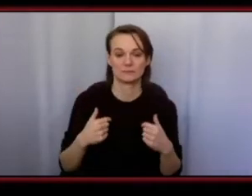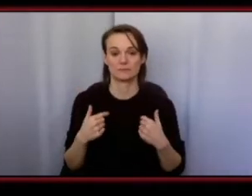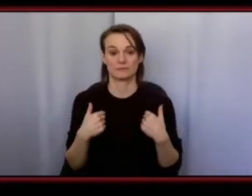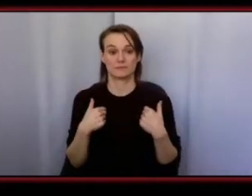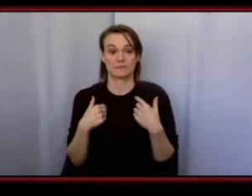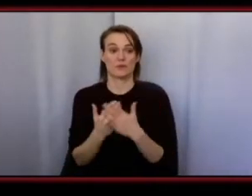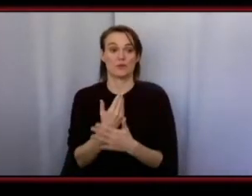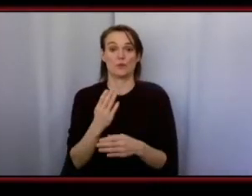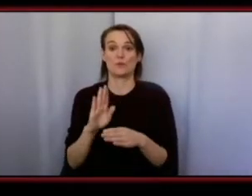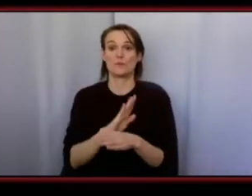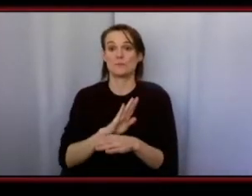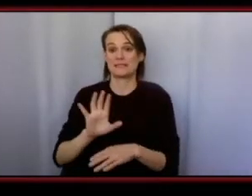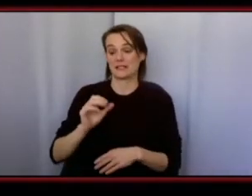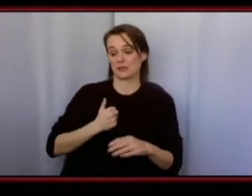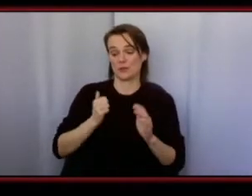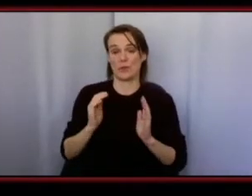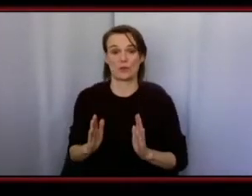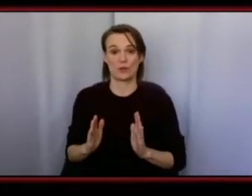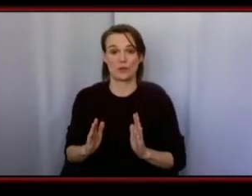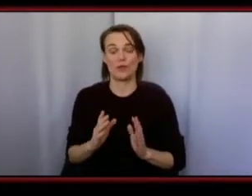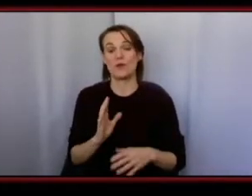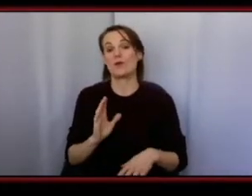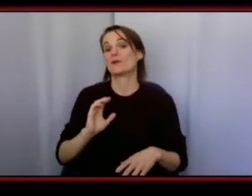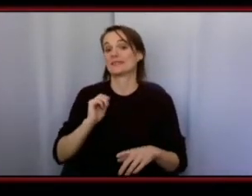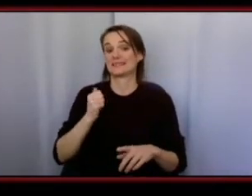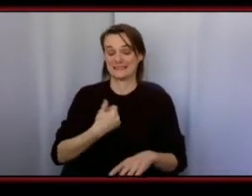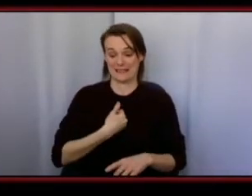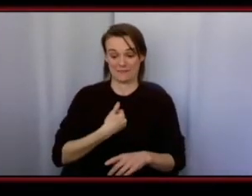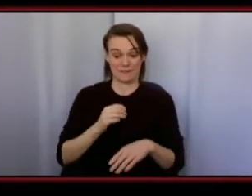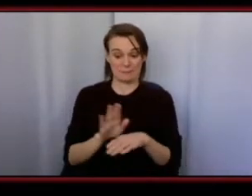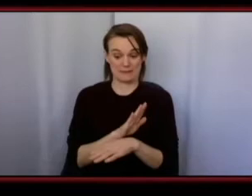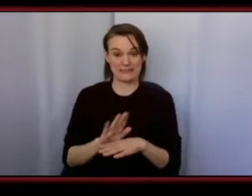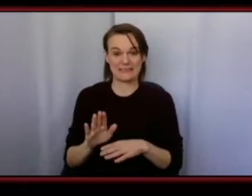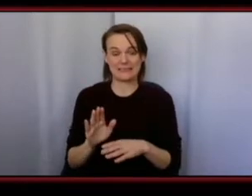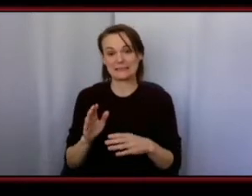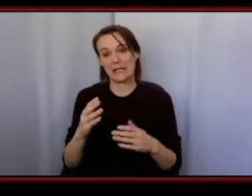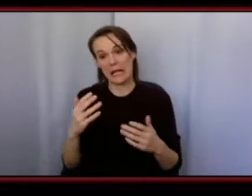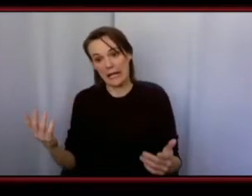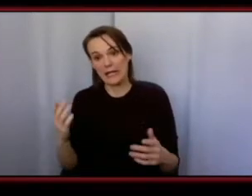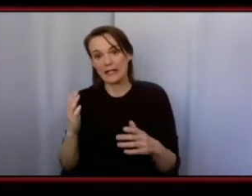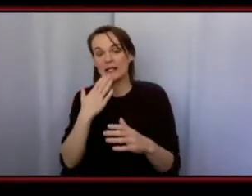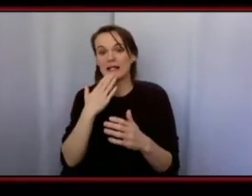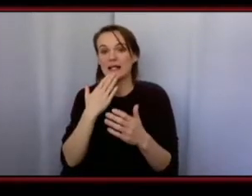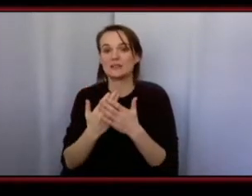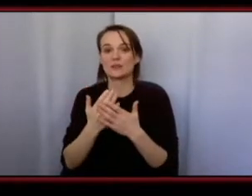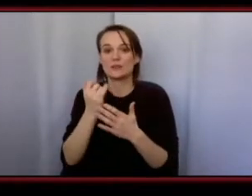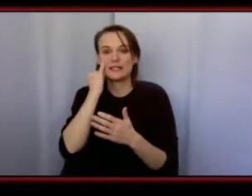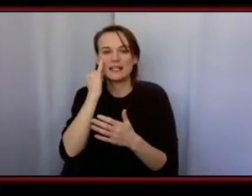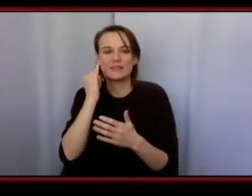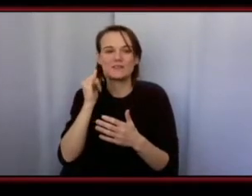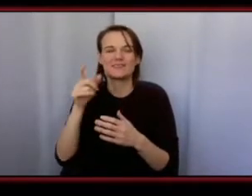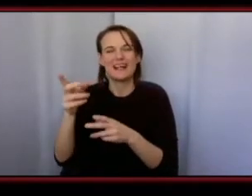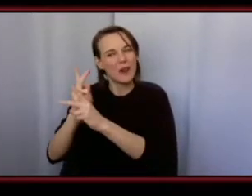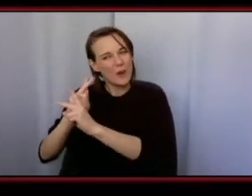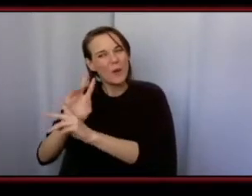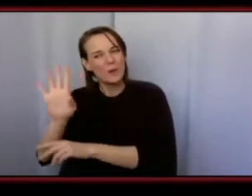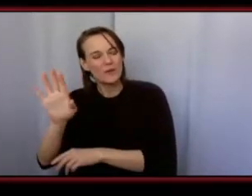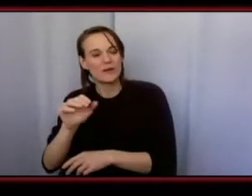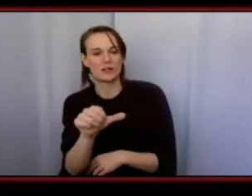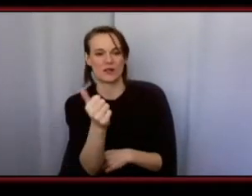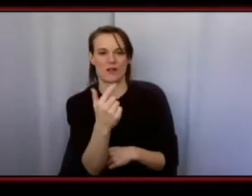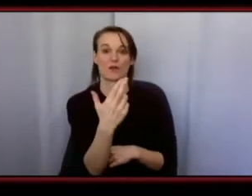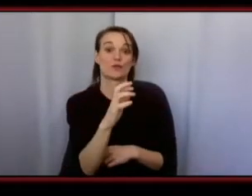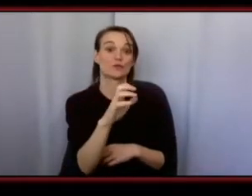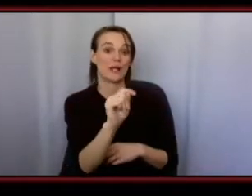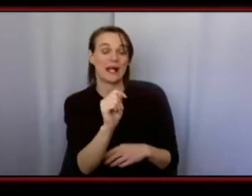or you know getting out there as an entrepreneur i think it's great for you to look at um grants and look at other things that you don't have to